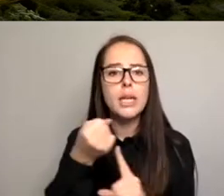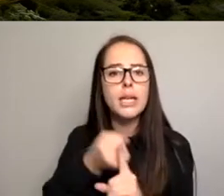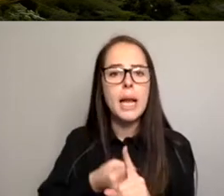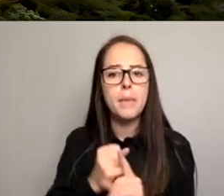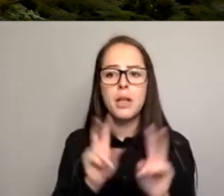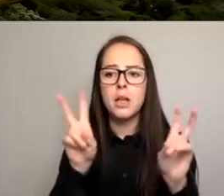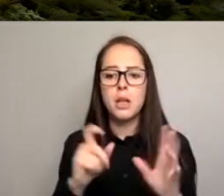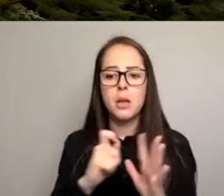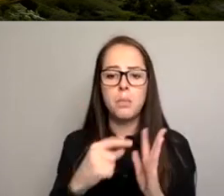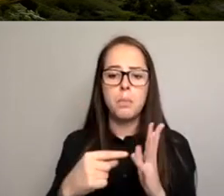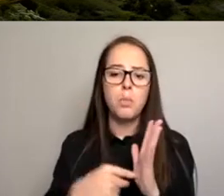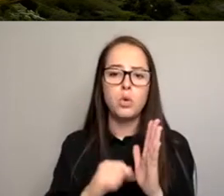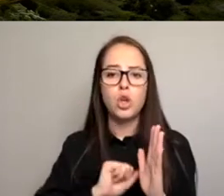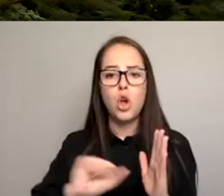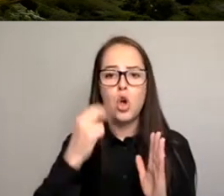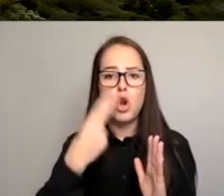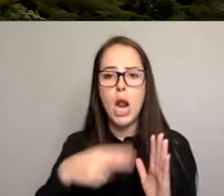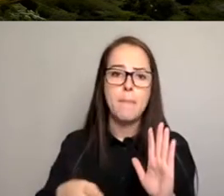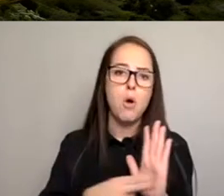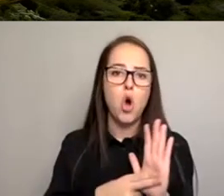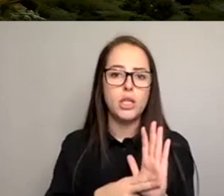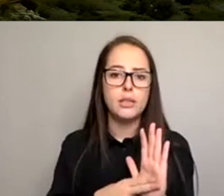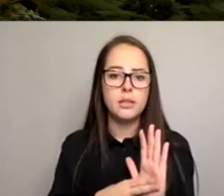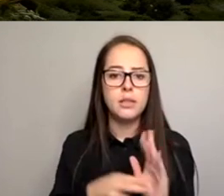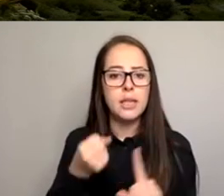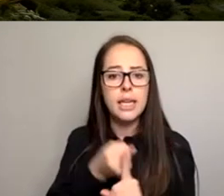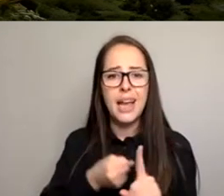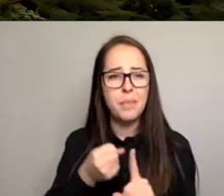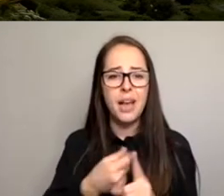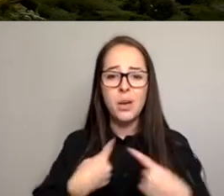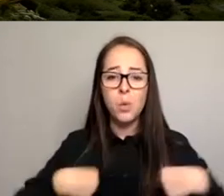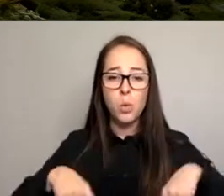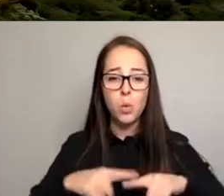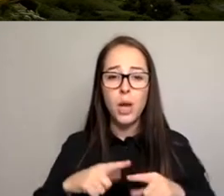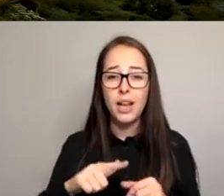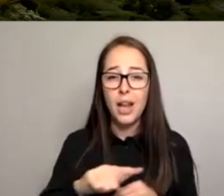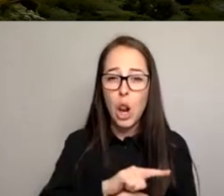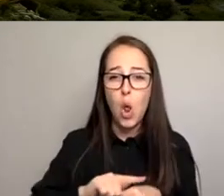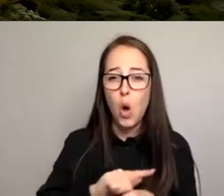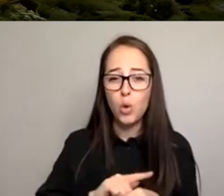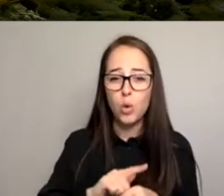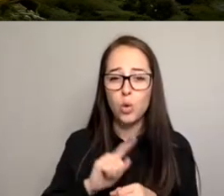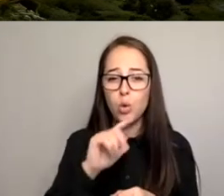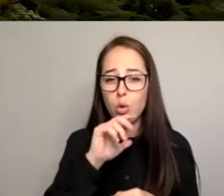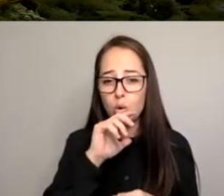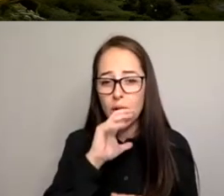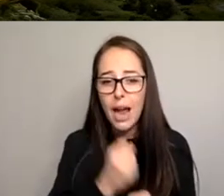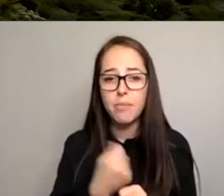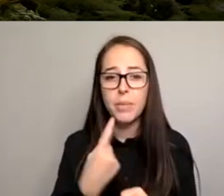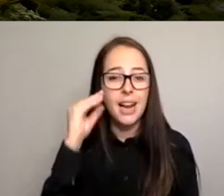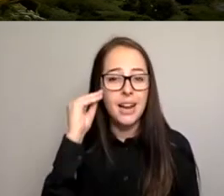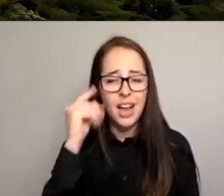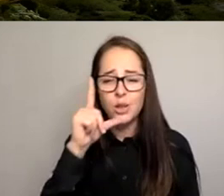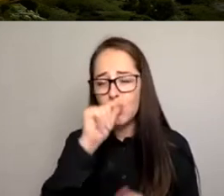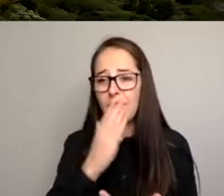campaign, whereas a local government sector, we can really do a lot. So for example, across Australia, and certainly